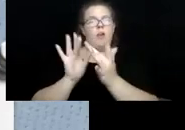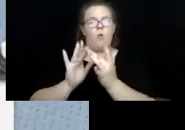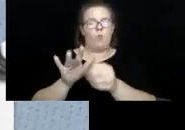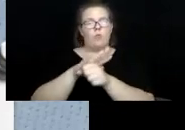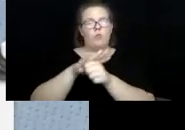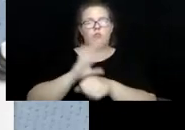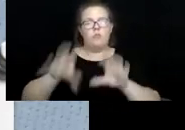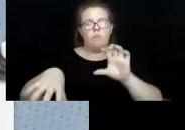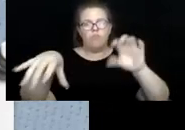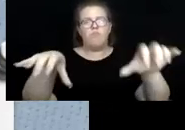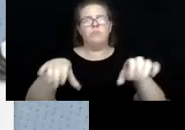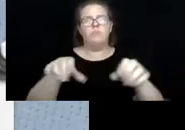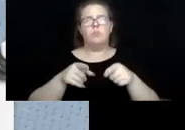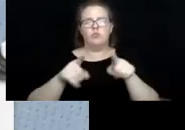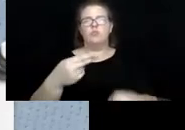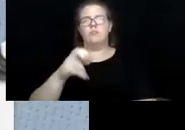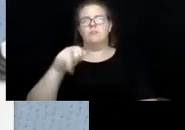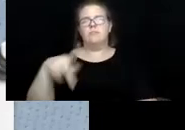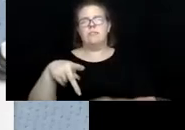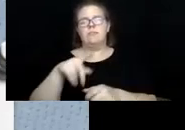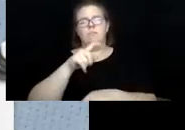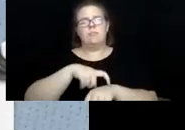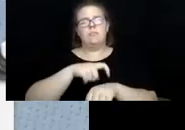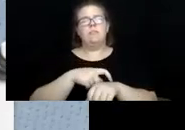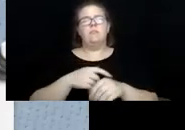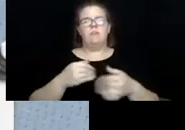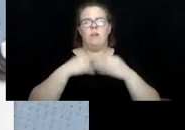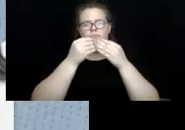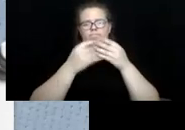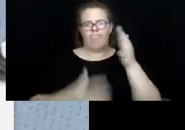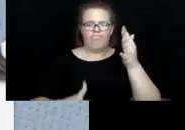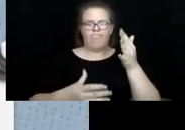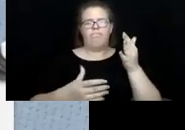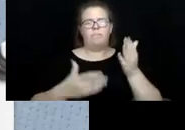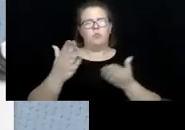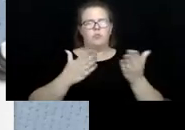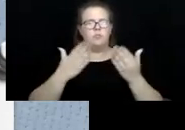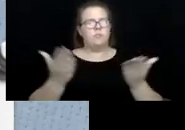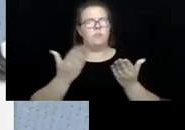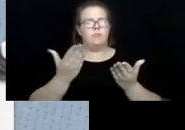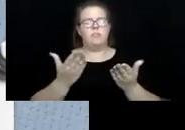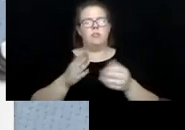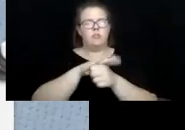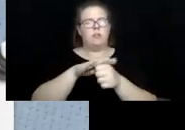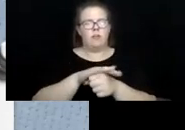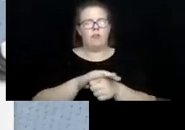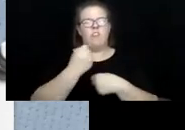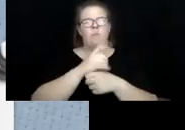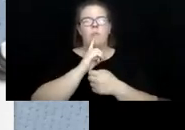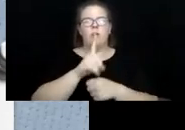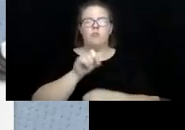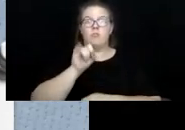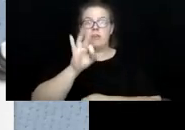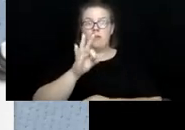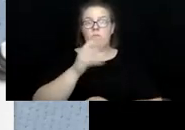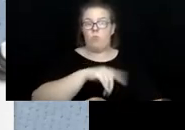HEAP season at a variety of diverse locations here in Onondaga County. So we make sure that, uh, those who are eligible for